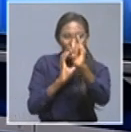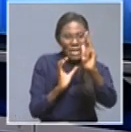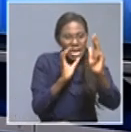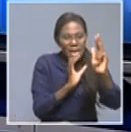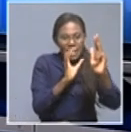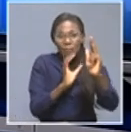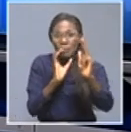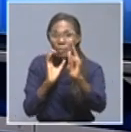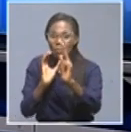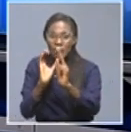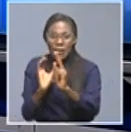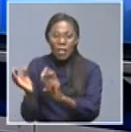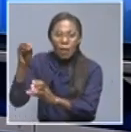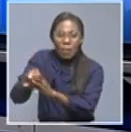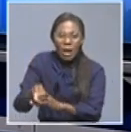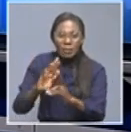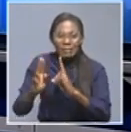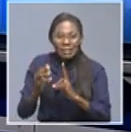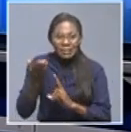the latest. Dapanda, good afternoon.